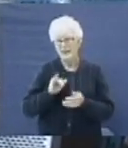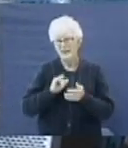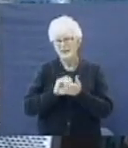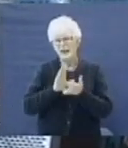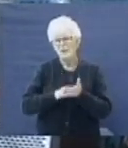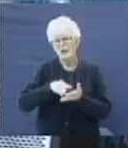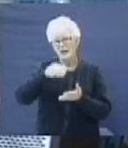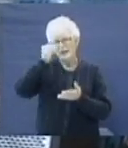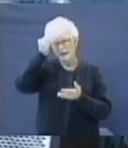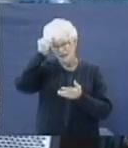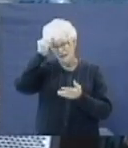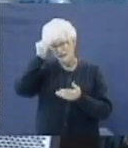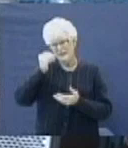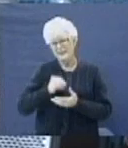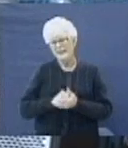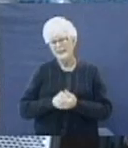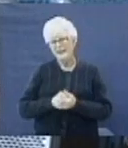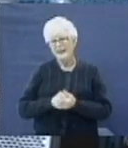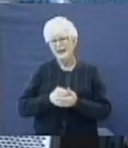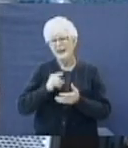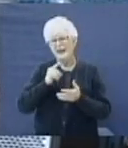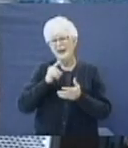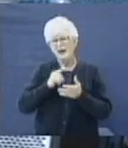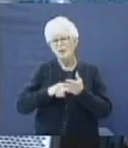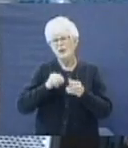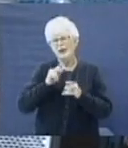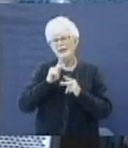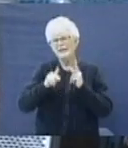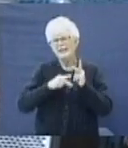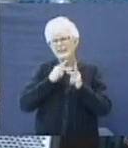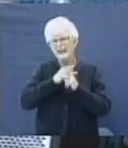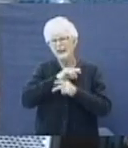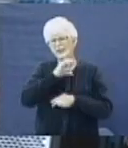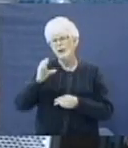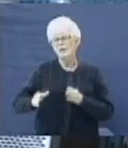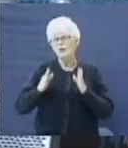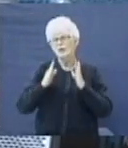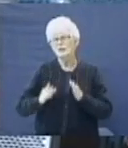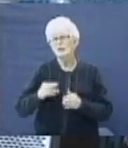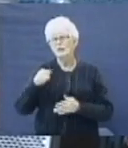that we learn who and what kind of Christian we really are.